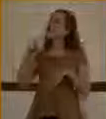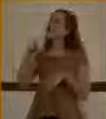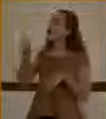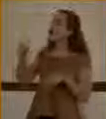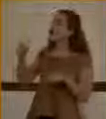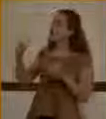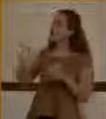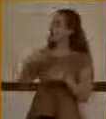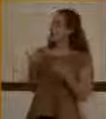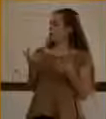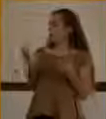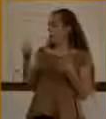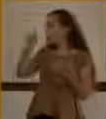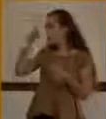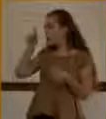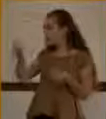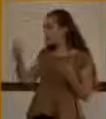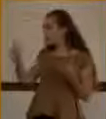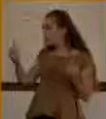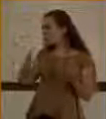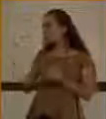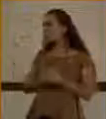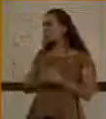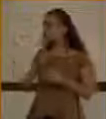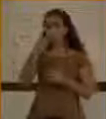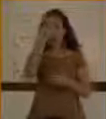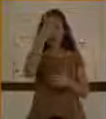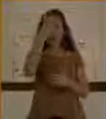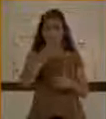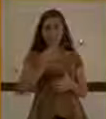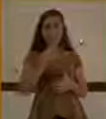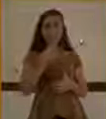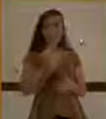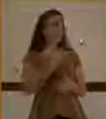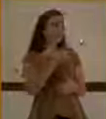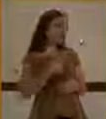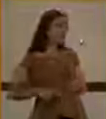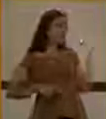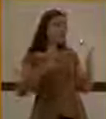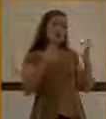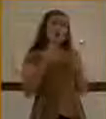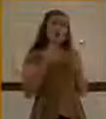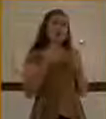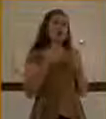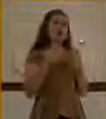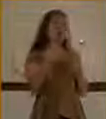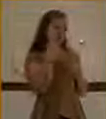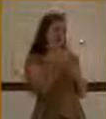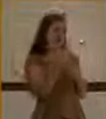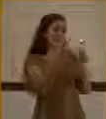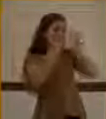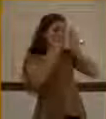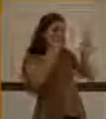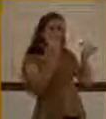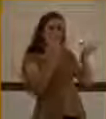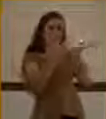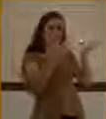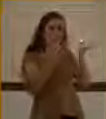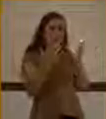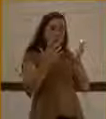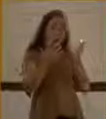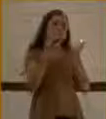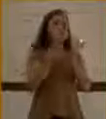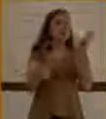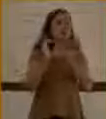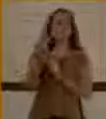thou that I should do unto thee? The blind man said unto him, Lord, that I might receive my sight. And Jesus said unto him, Go thy